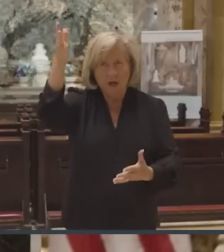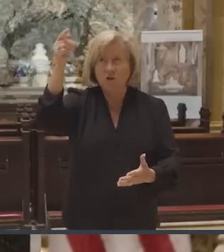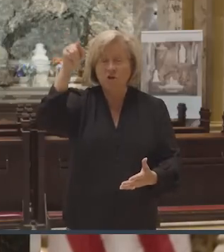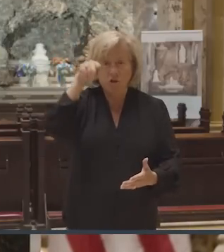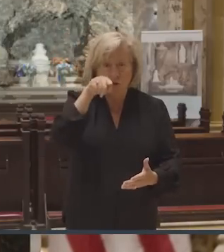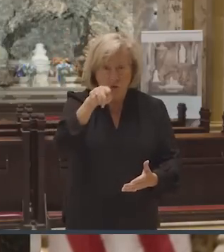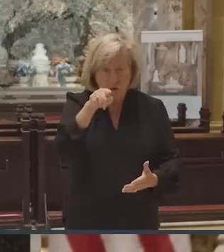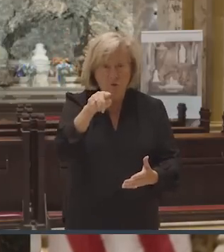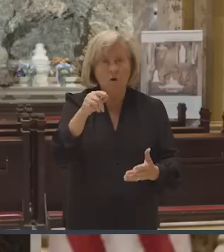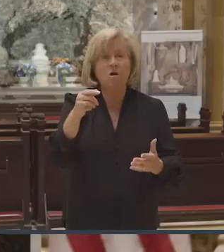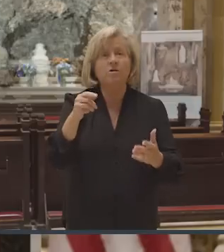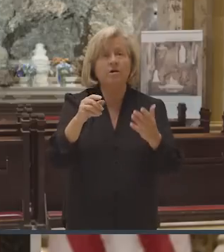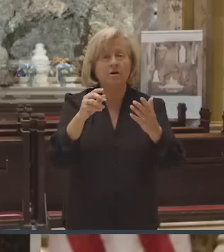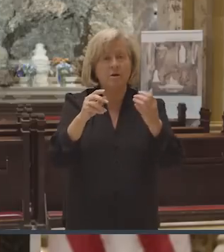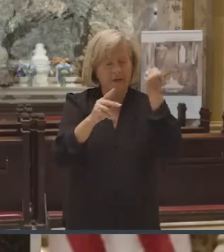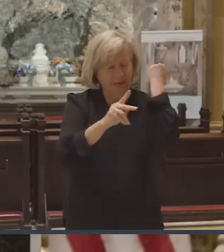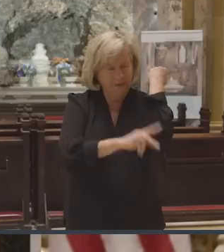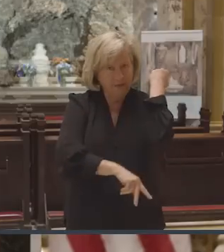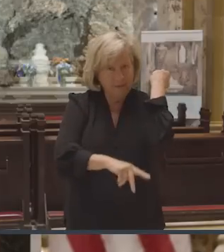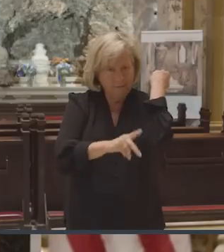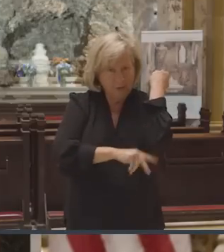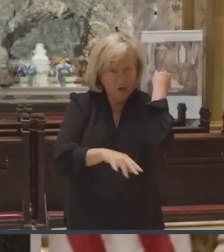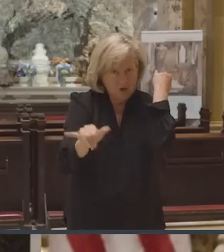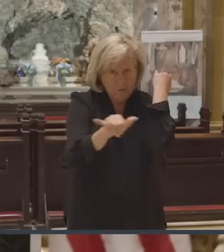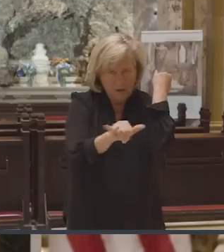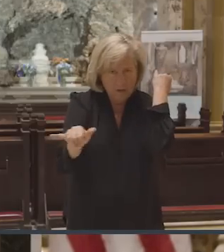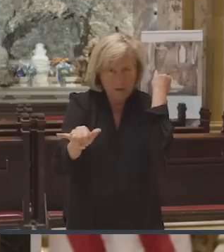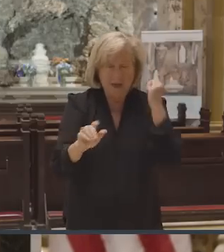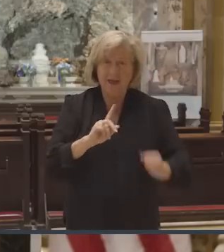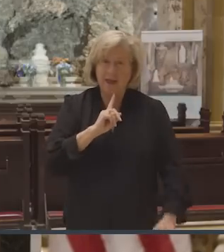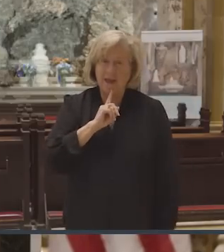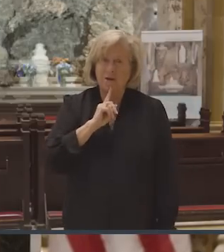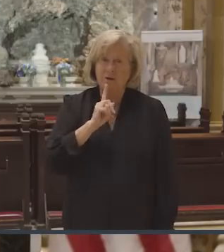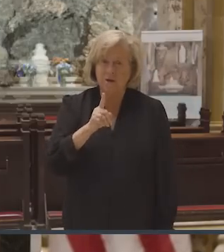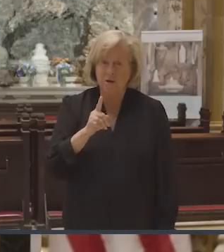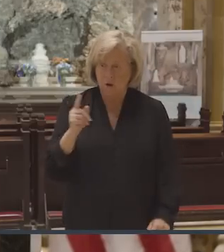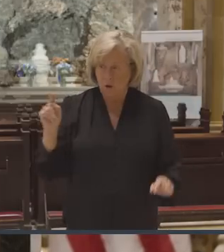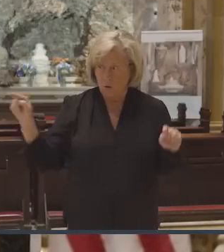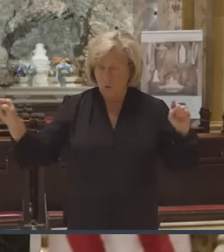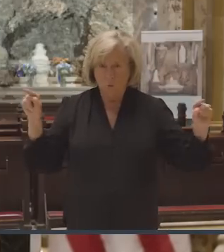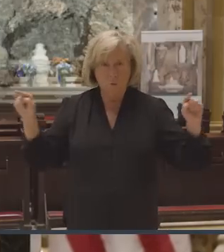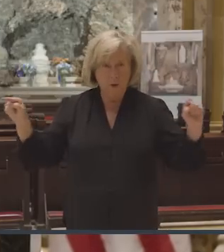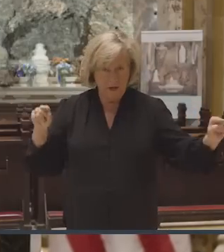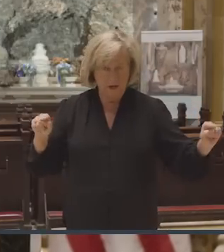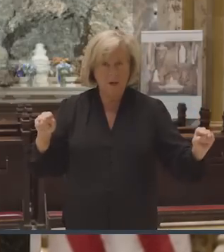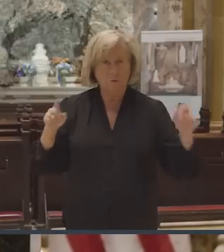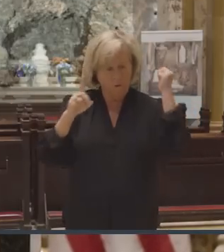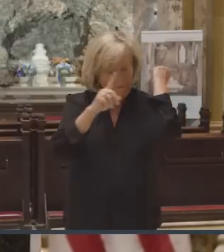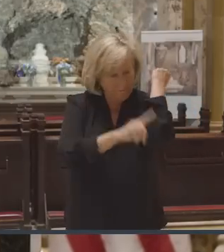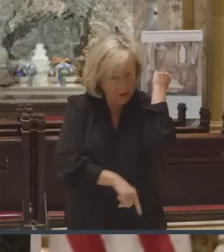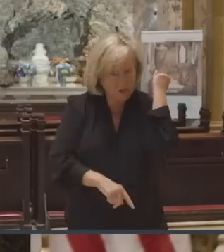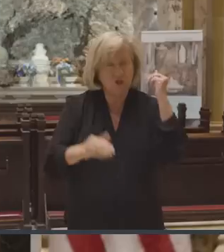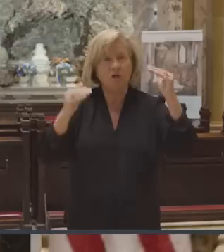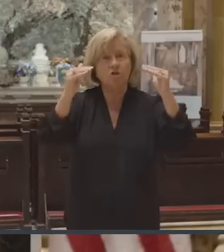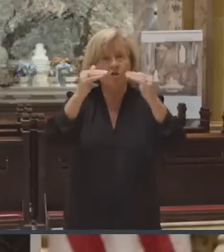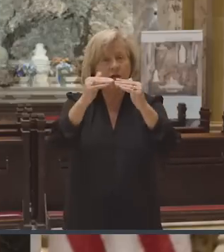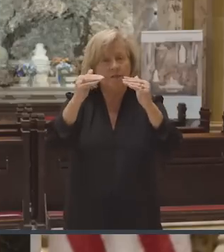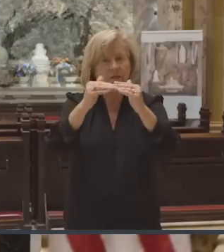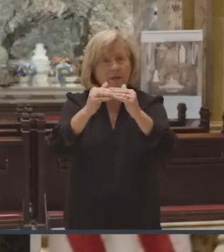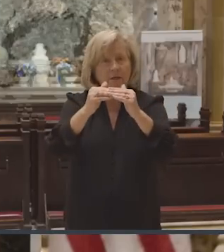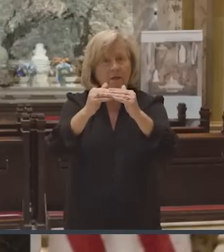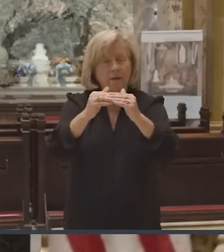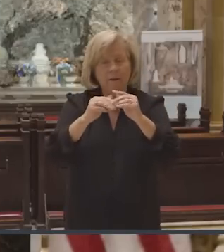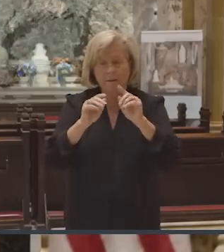to the same condemnation. And indeed, we have been condemned justly. For the sentence we